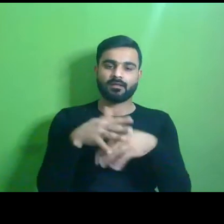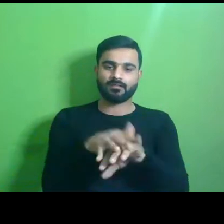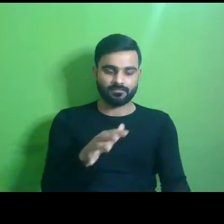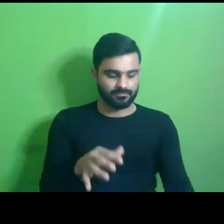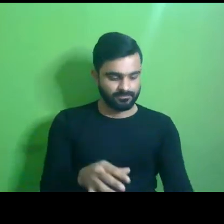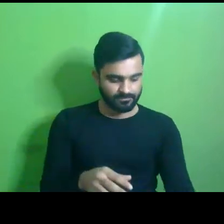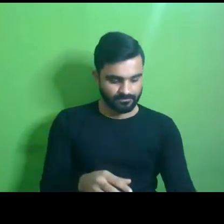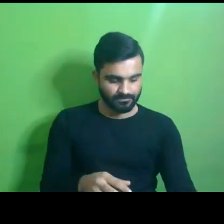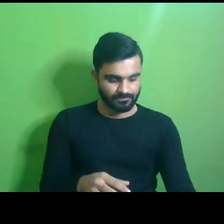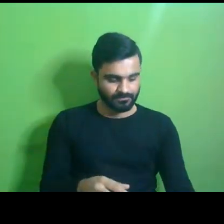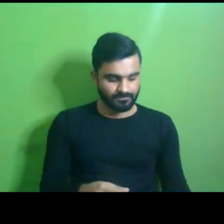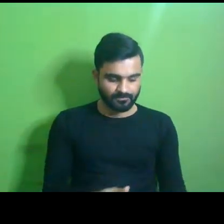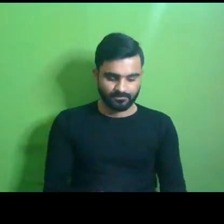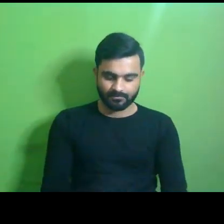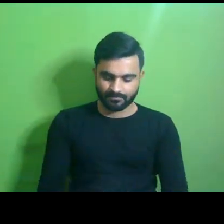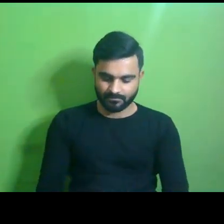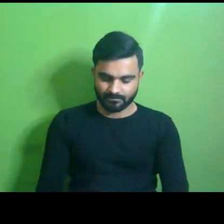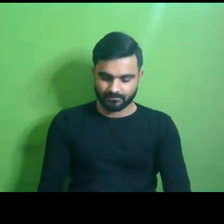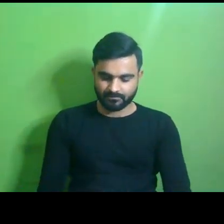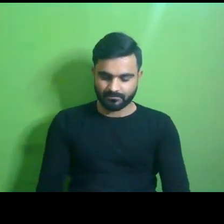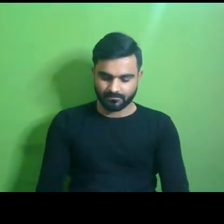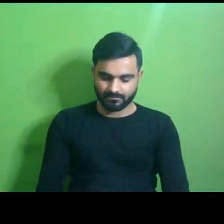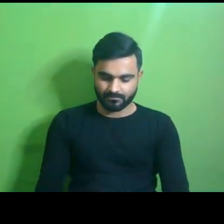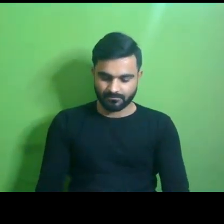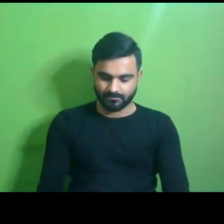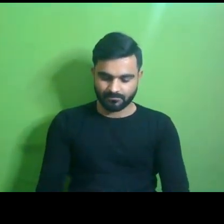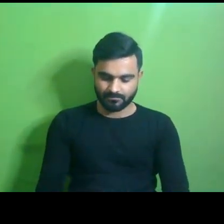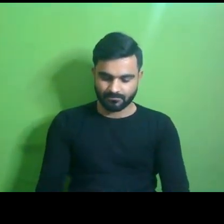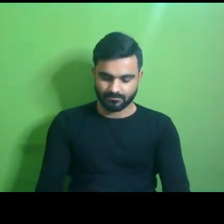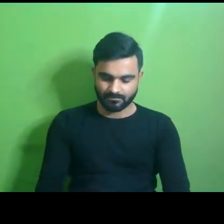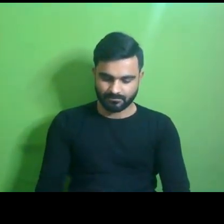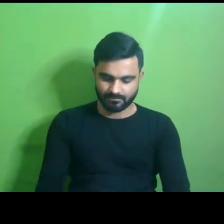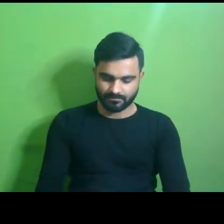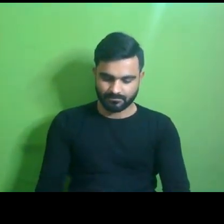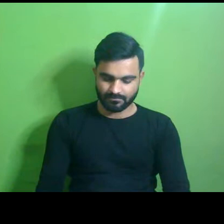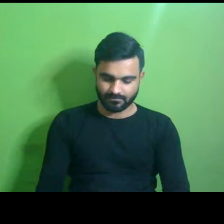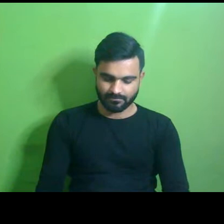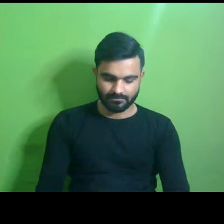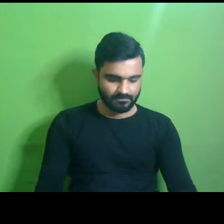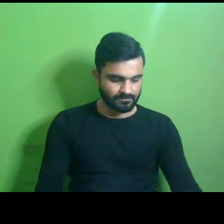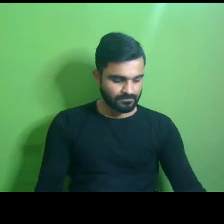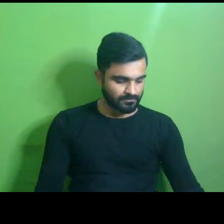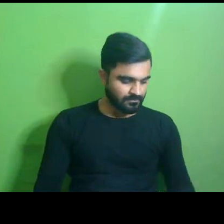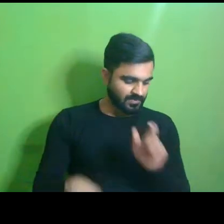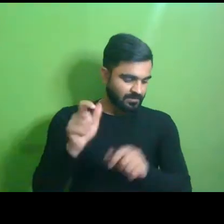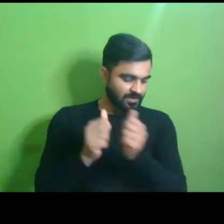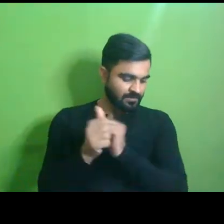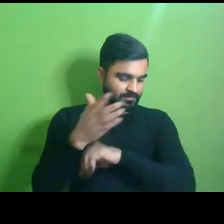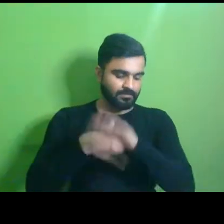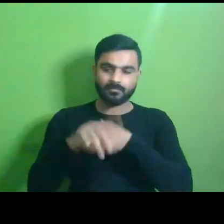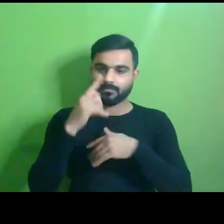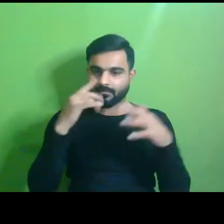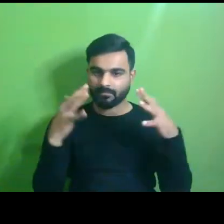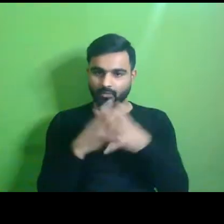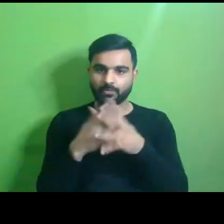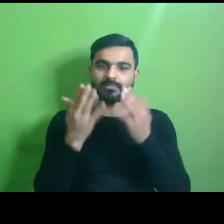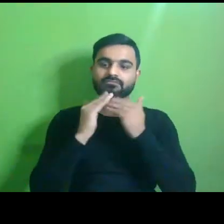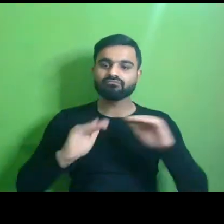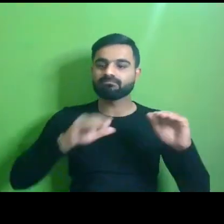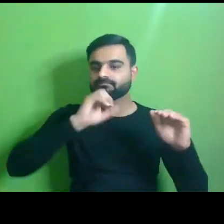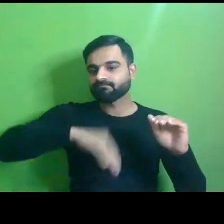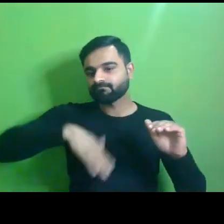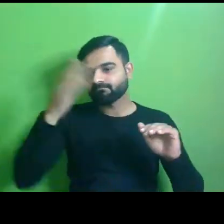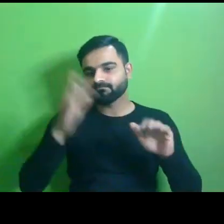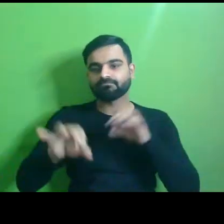-centric approach which breaks down the barriers that exclude persons with disability, women, children, elderly, and